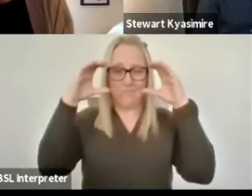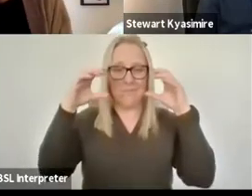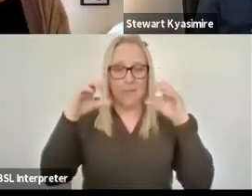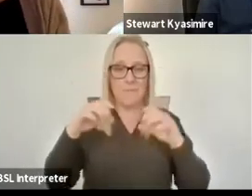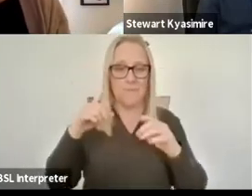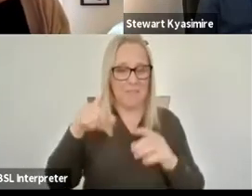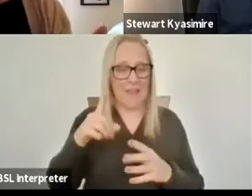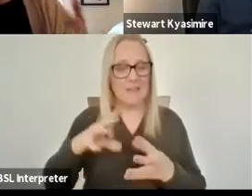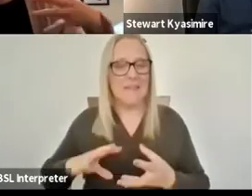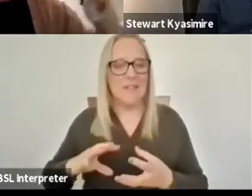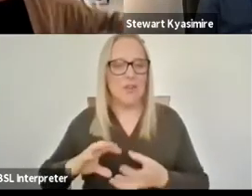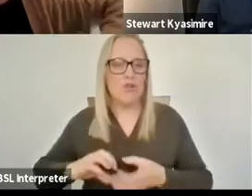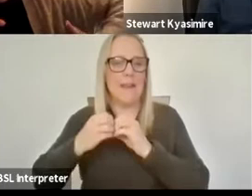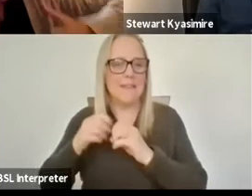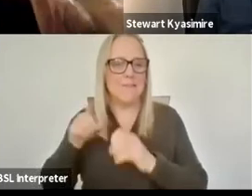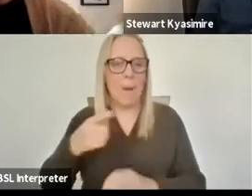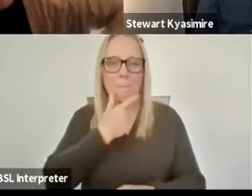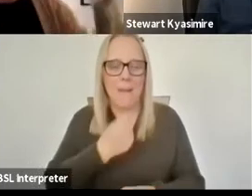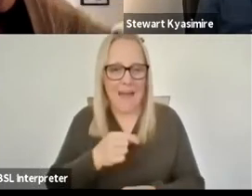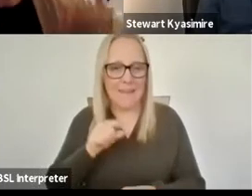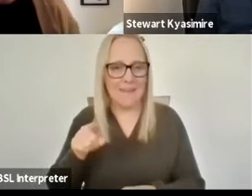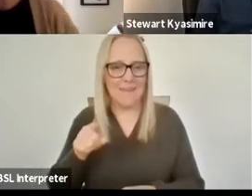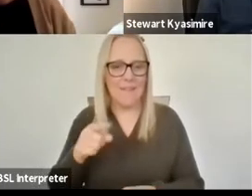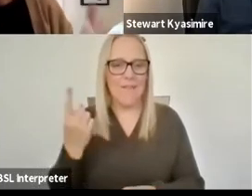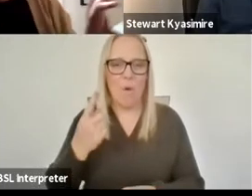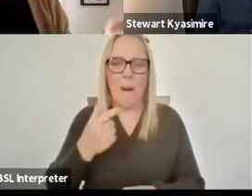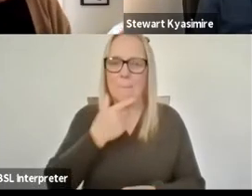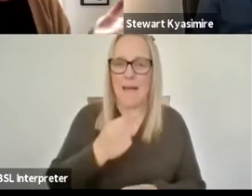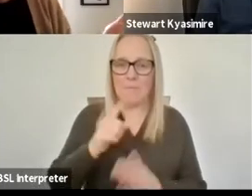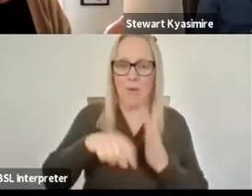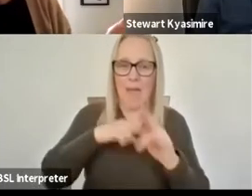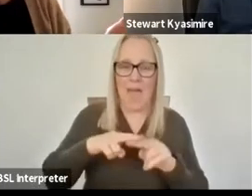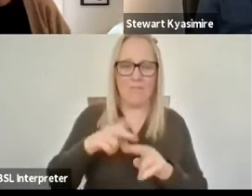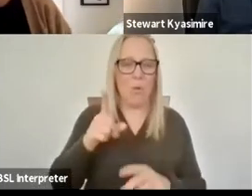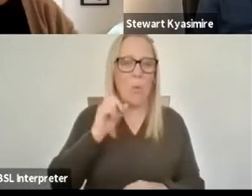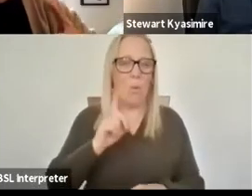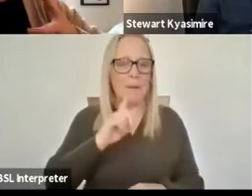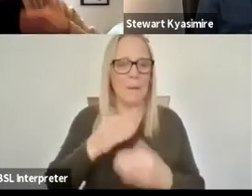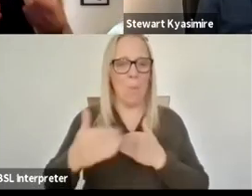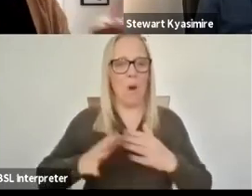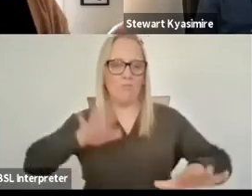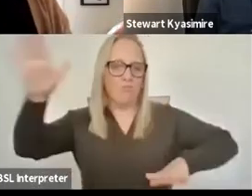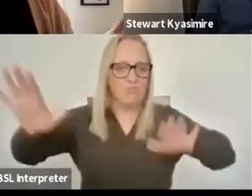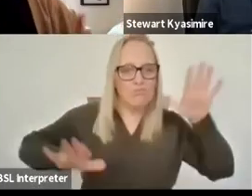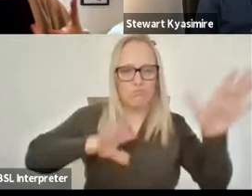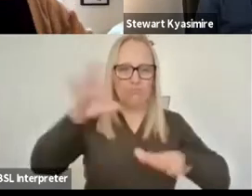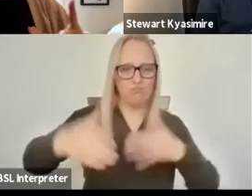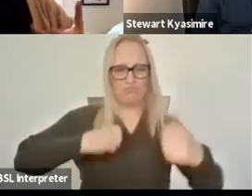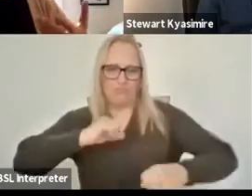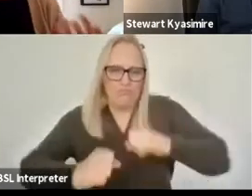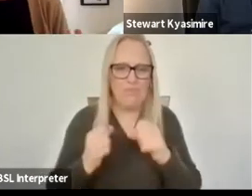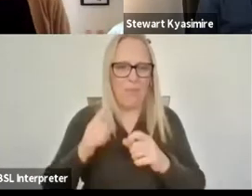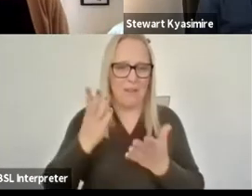by men so if you're a woman who gesticulates a lot which women tend to more than men then it's a really not healthy